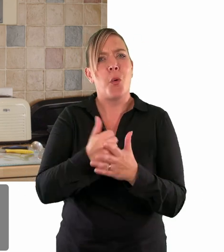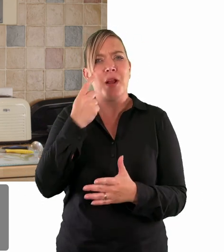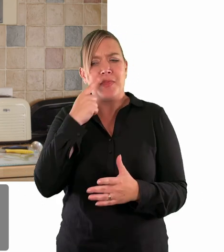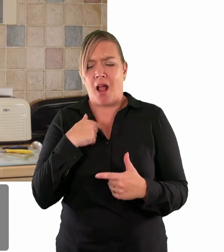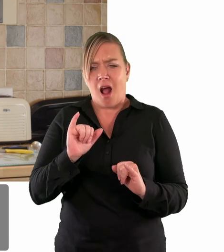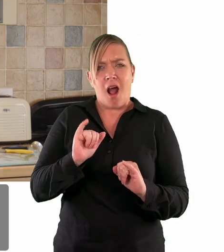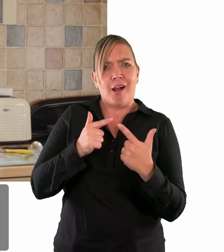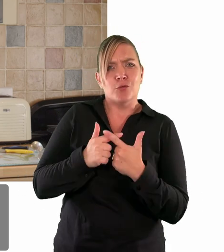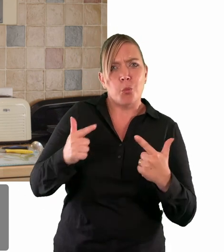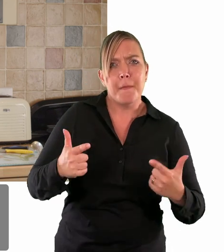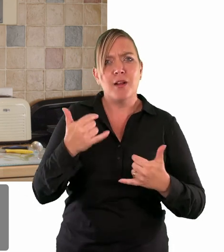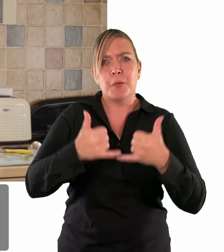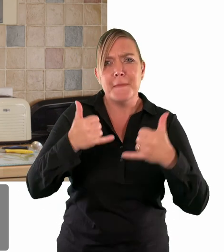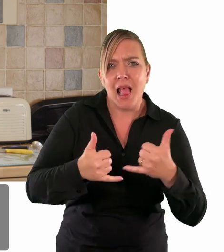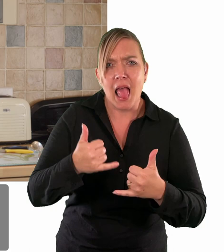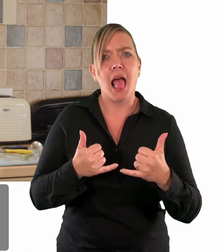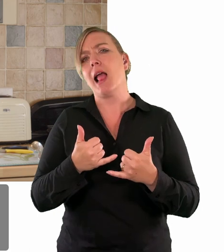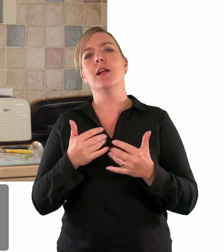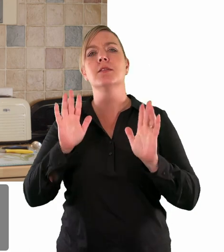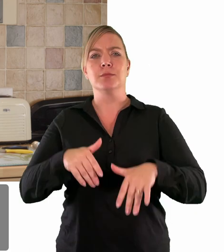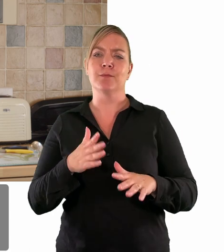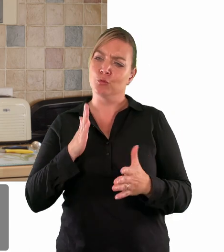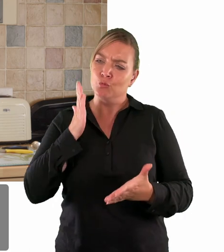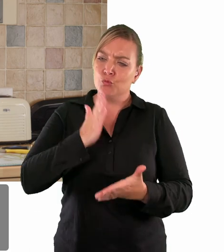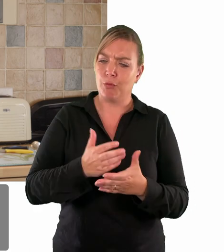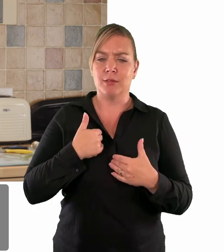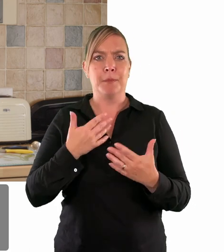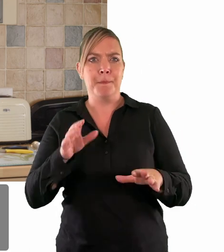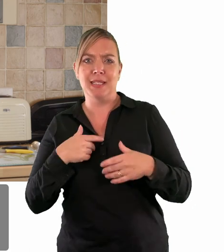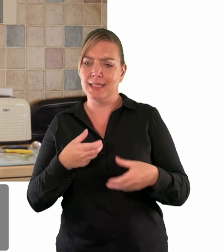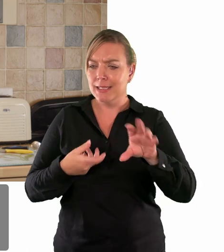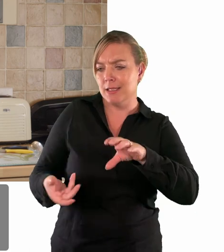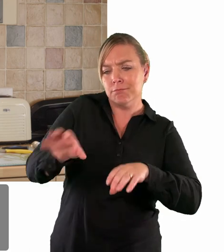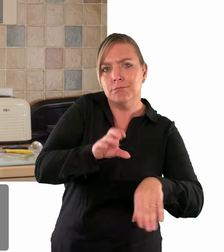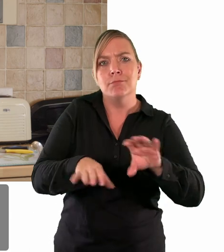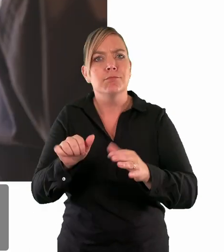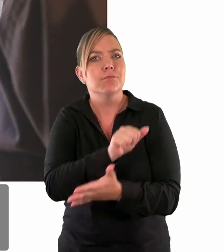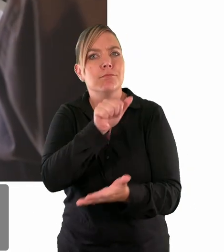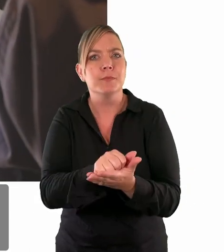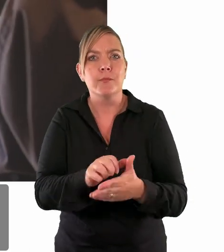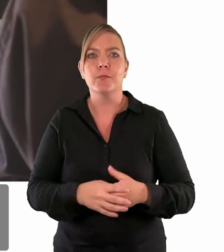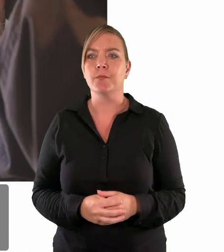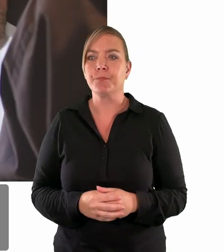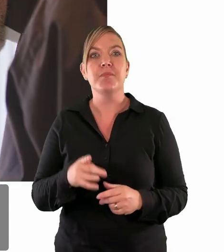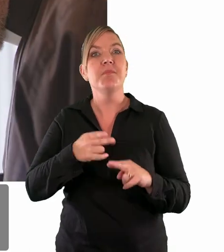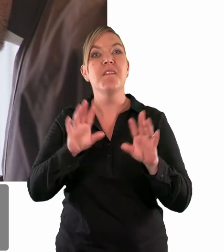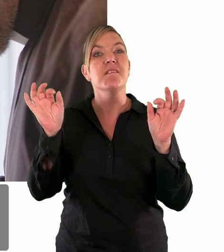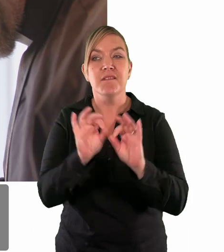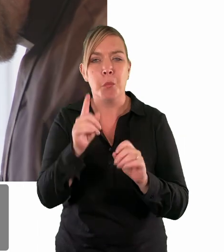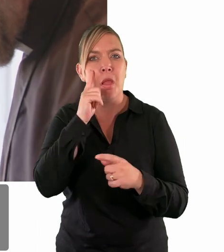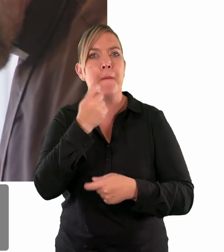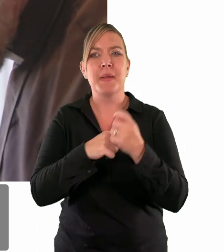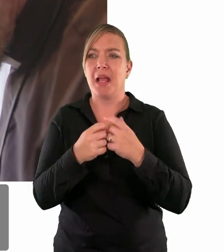flour and all that sort of thing but you just have to kind of trust that you've measured it outright otherwise it's going to end up really heavy